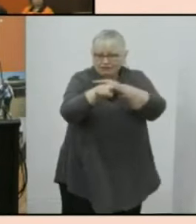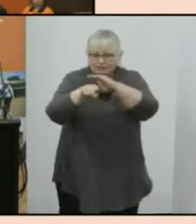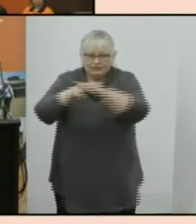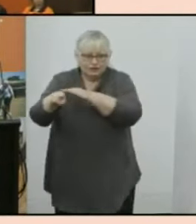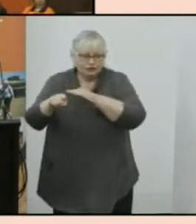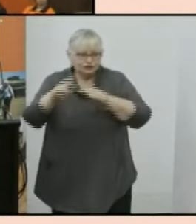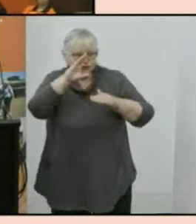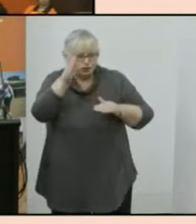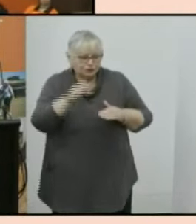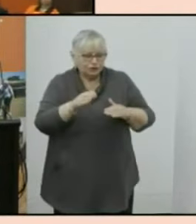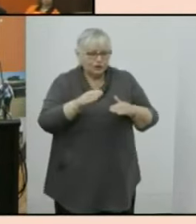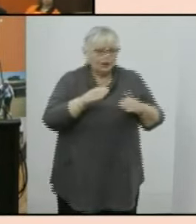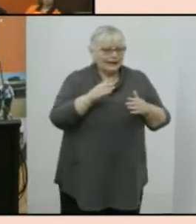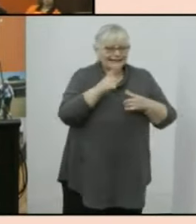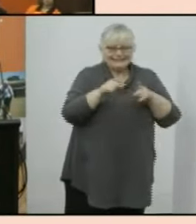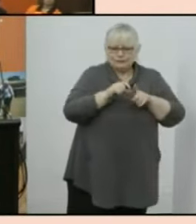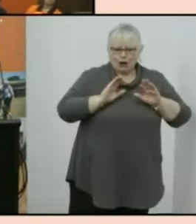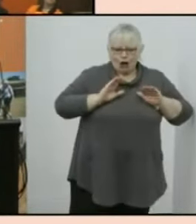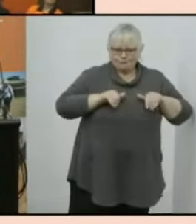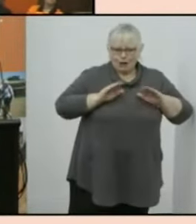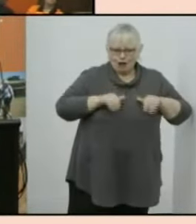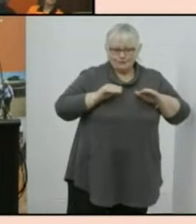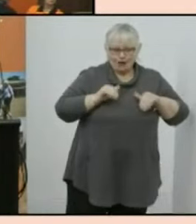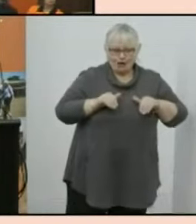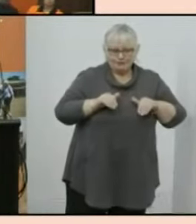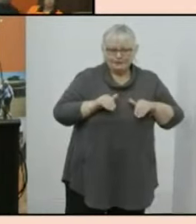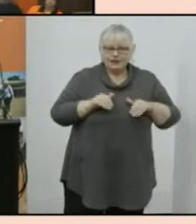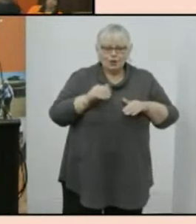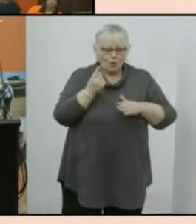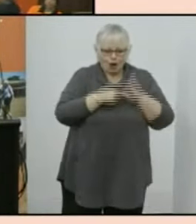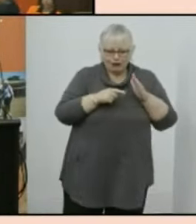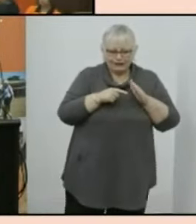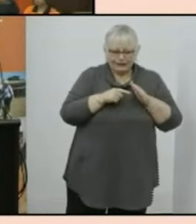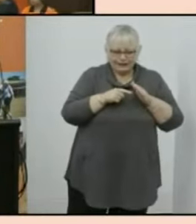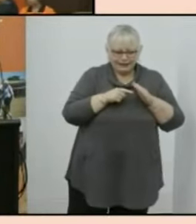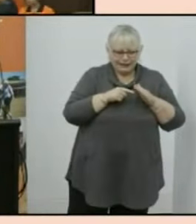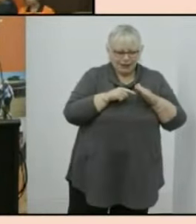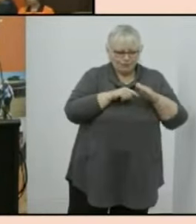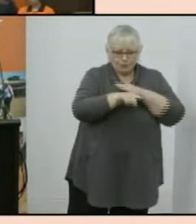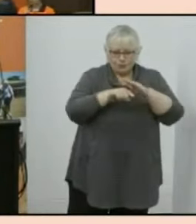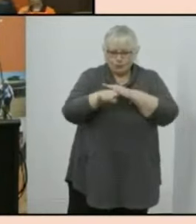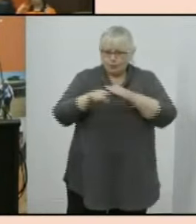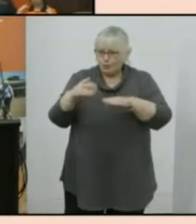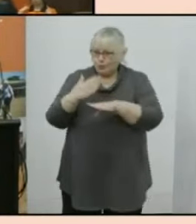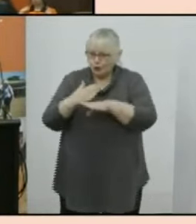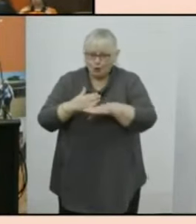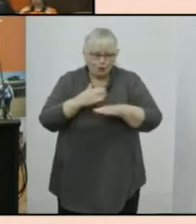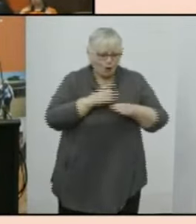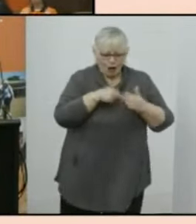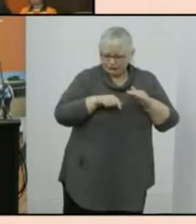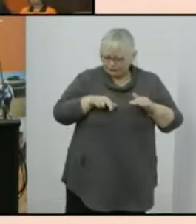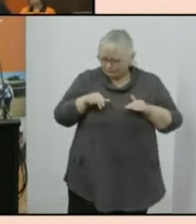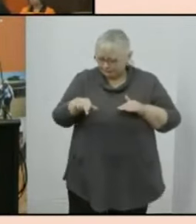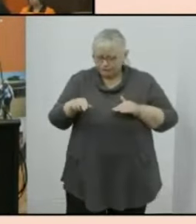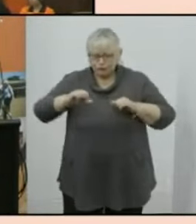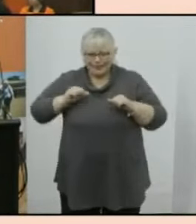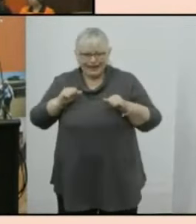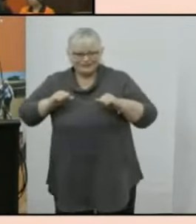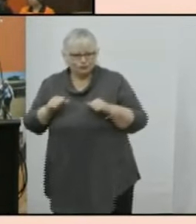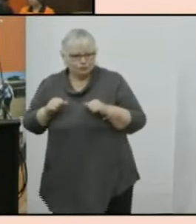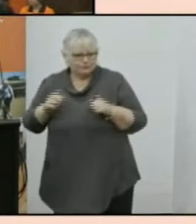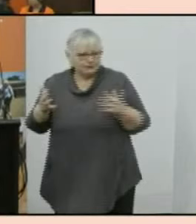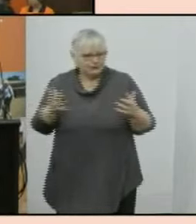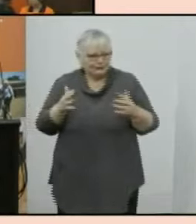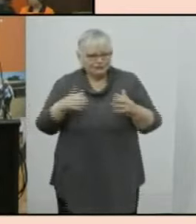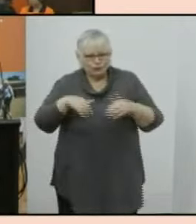did a journey to work look like was it more than just going into your lounge room and that's the type of information that we'll have available in a couple of months that people can really